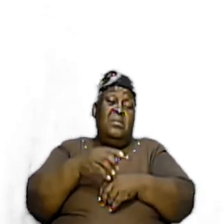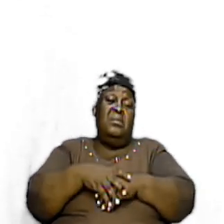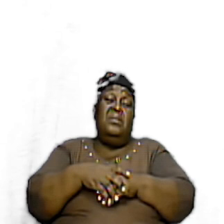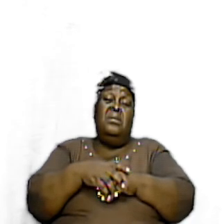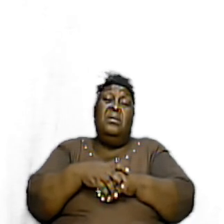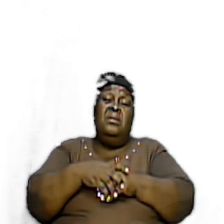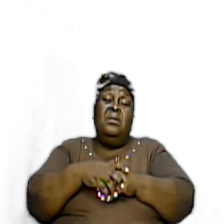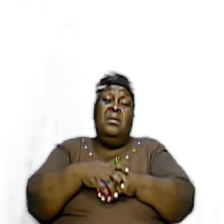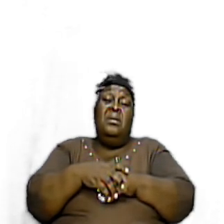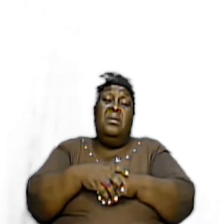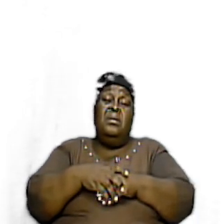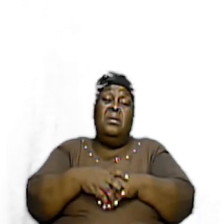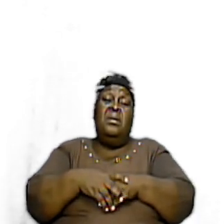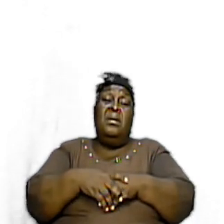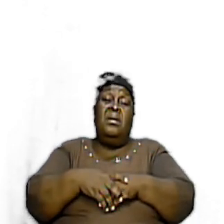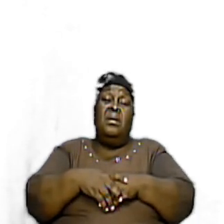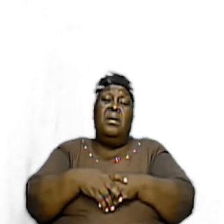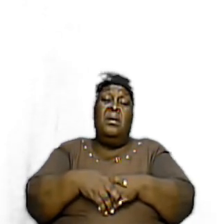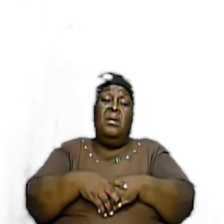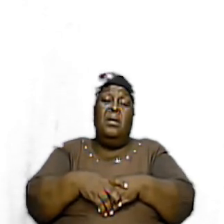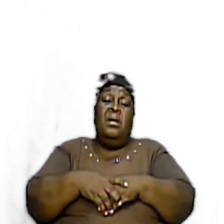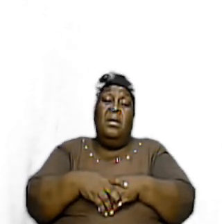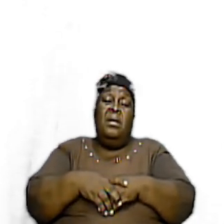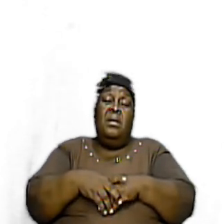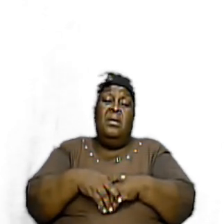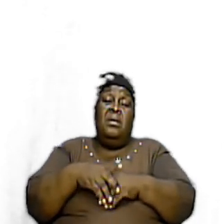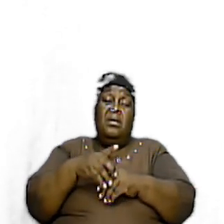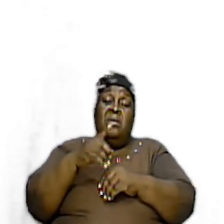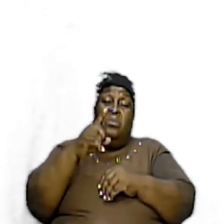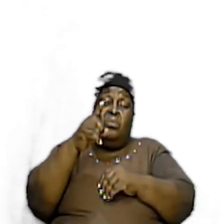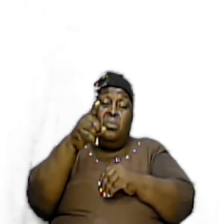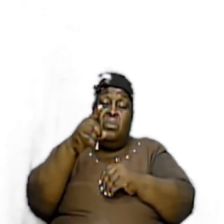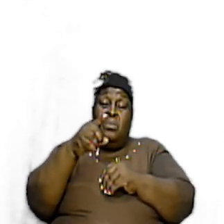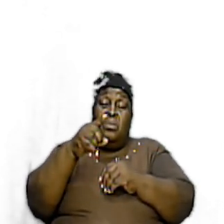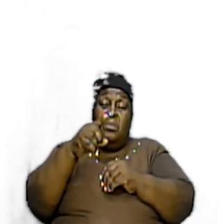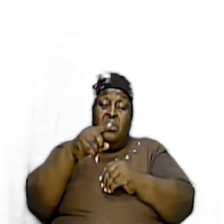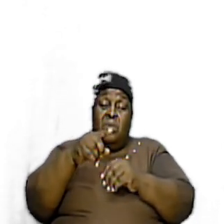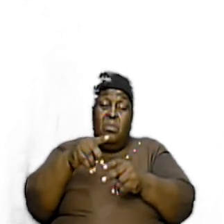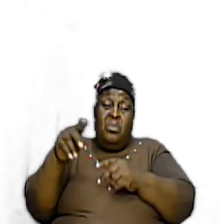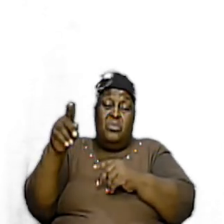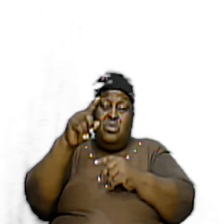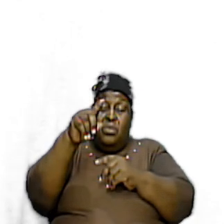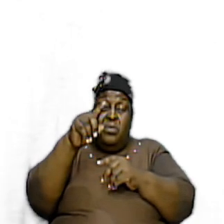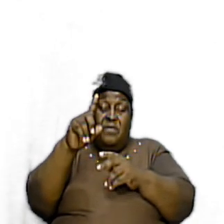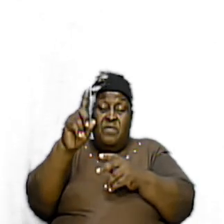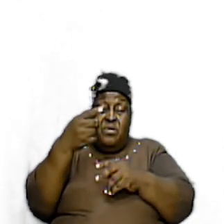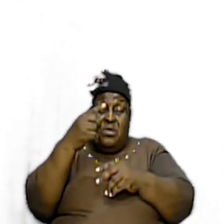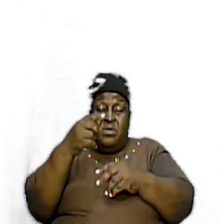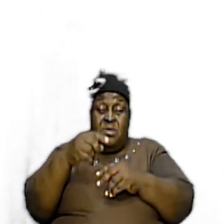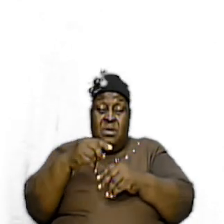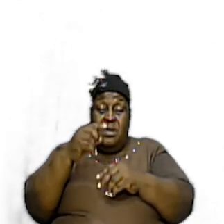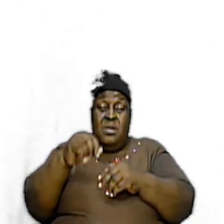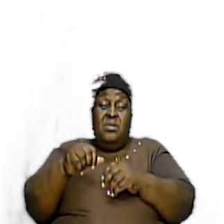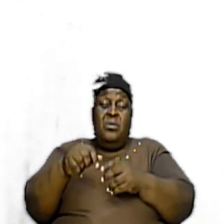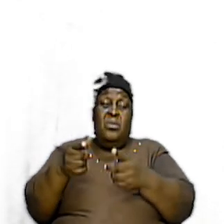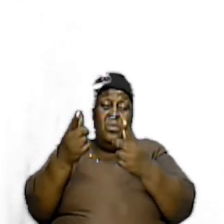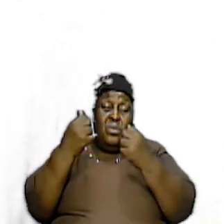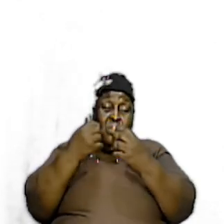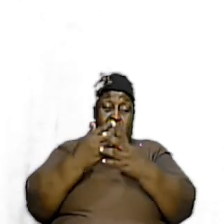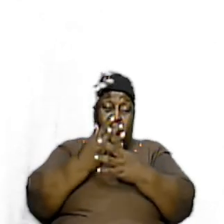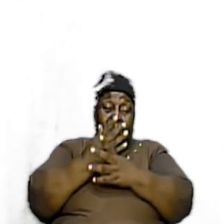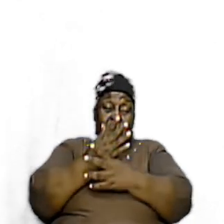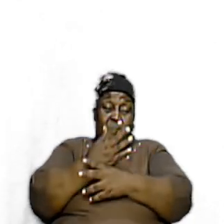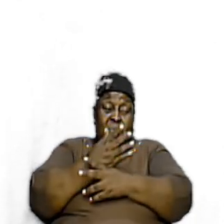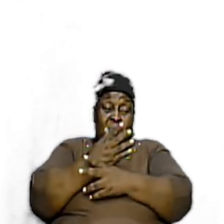that God said put first as you came through the main gate out in the yard in the outer court as you came through the main gate